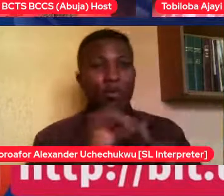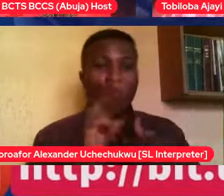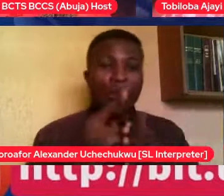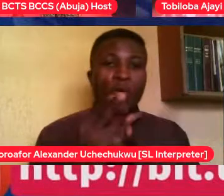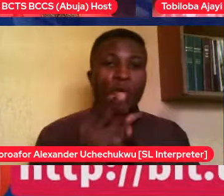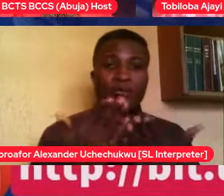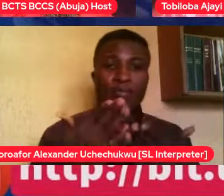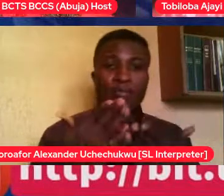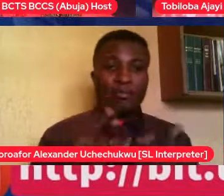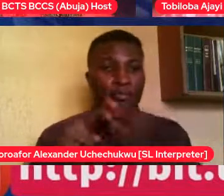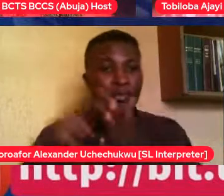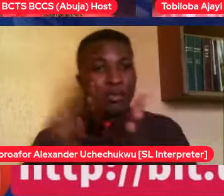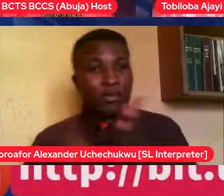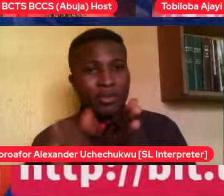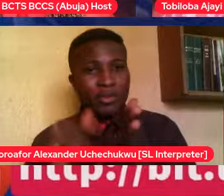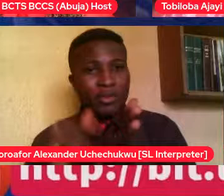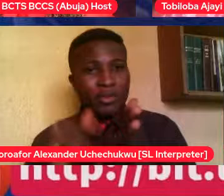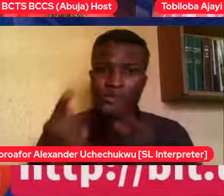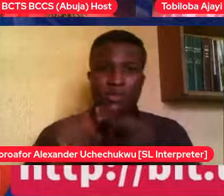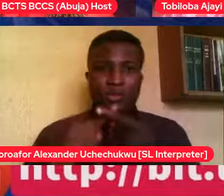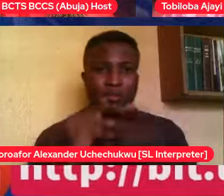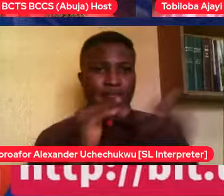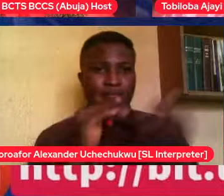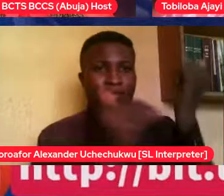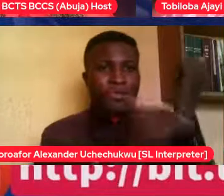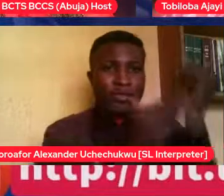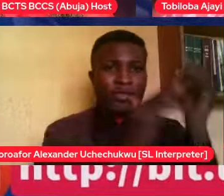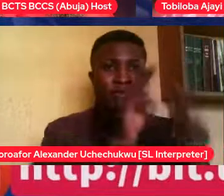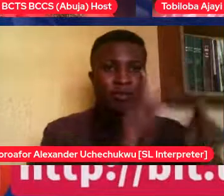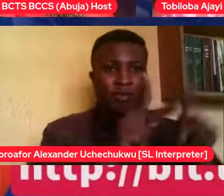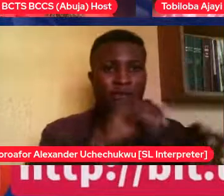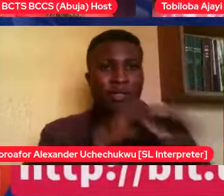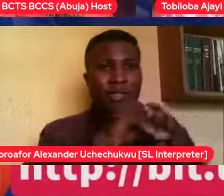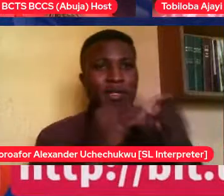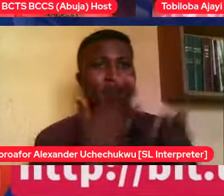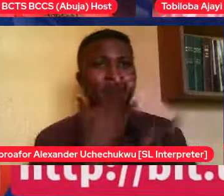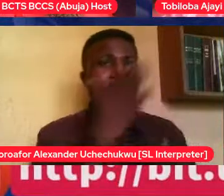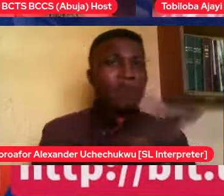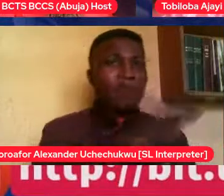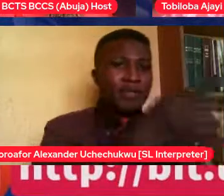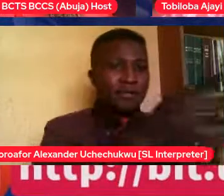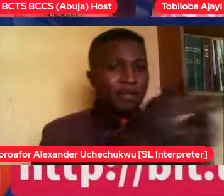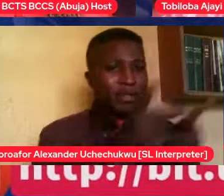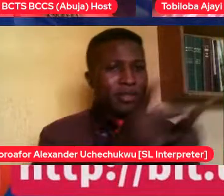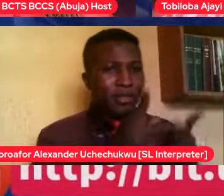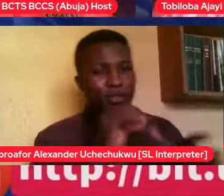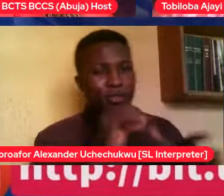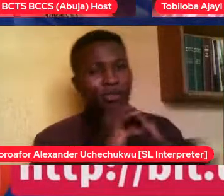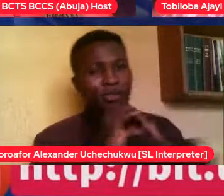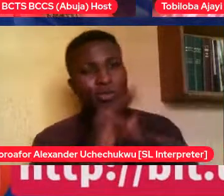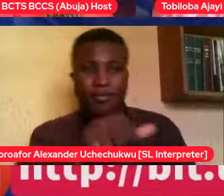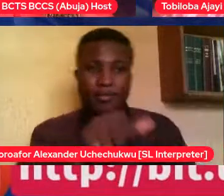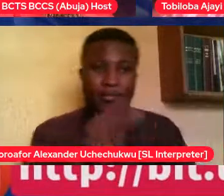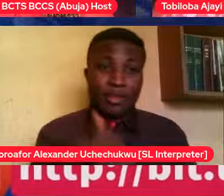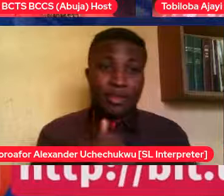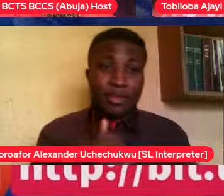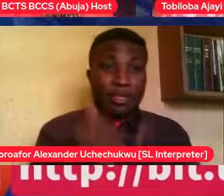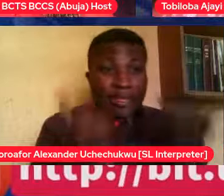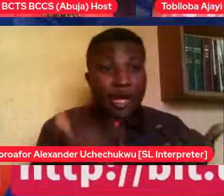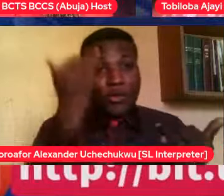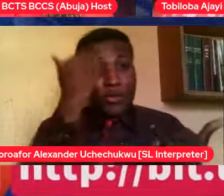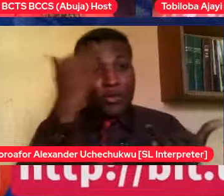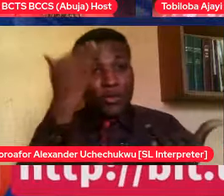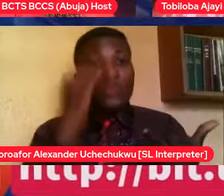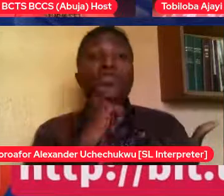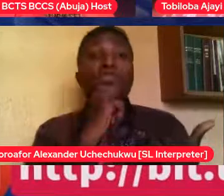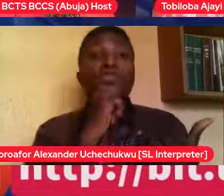guide him to help him know. So now he knows not to touch them in awkward places. But he still will talk about them. He'll